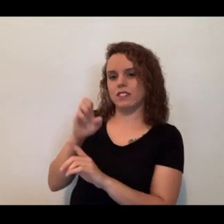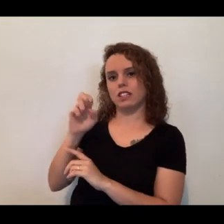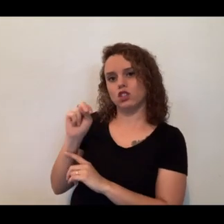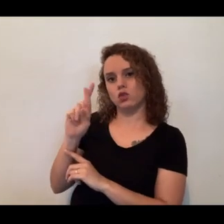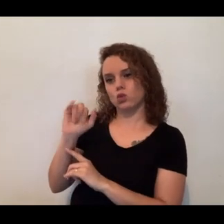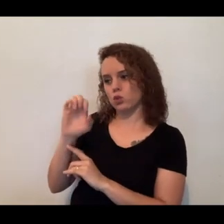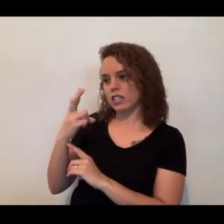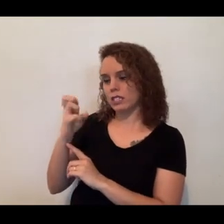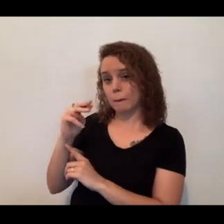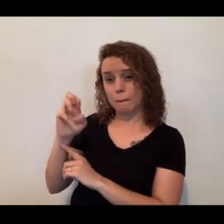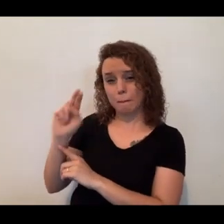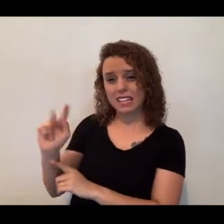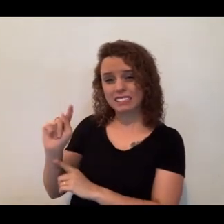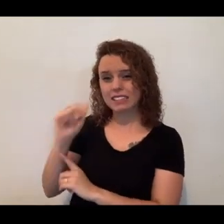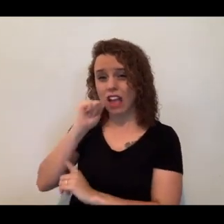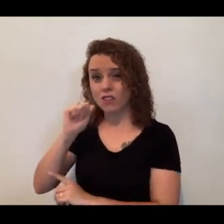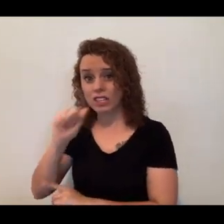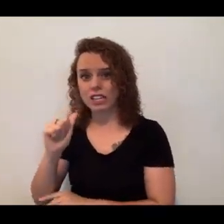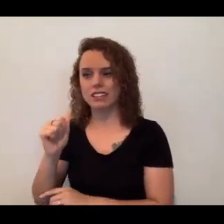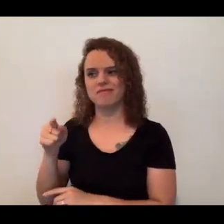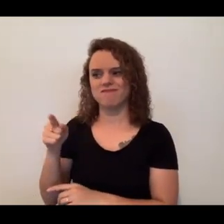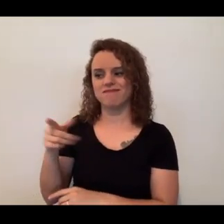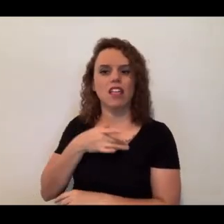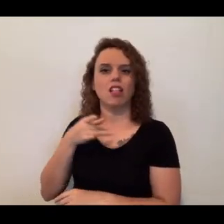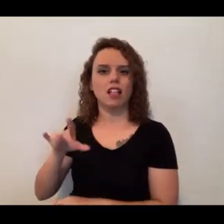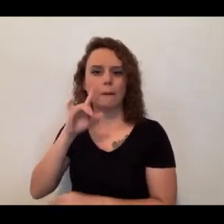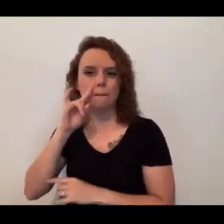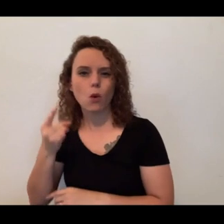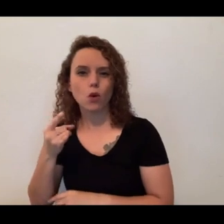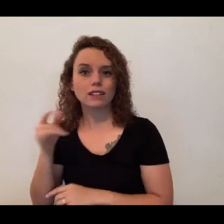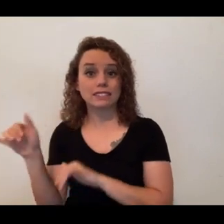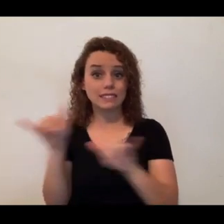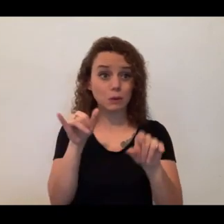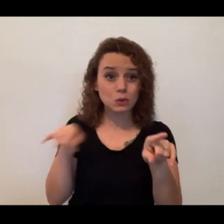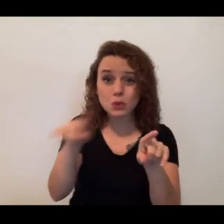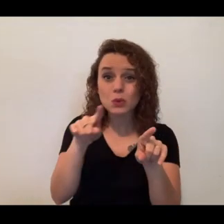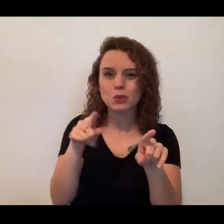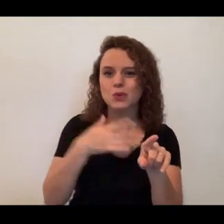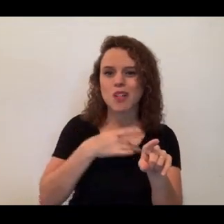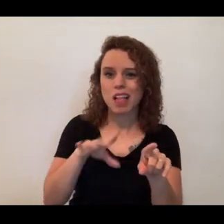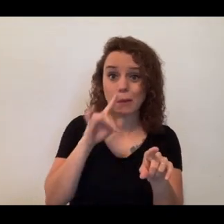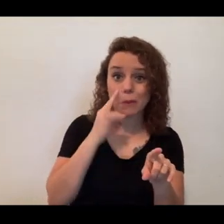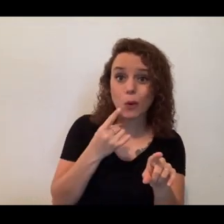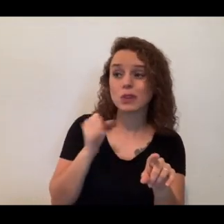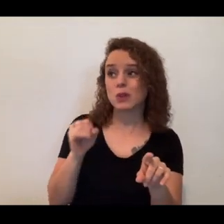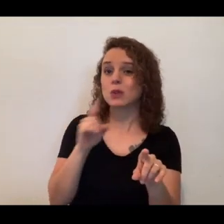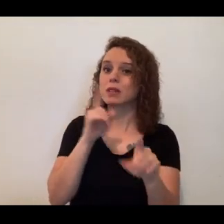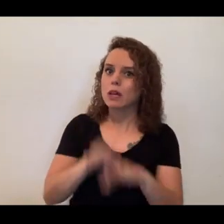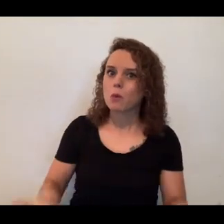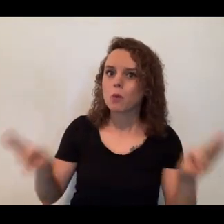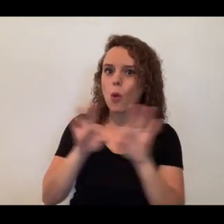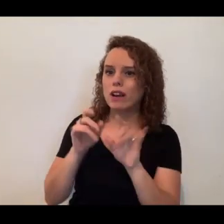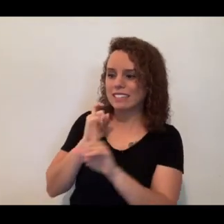likes to be bored. I'm sure you guys don't. And having toys and different things to see and do is just as much important for our animals